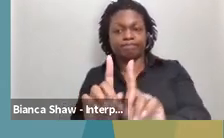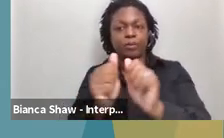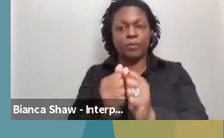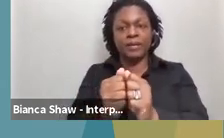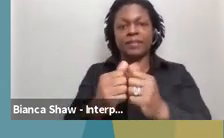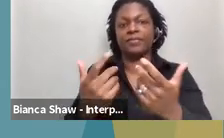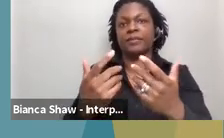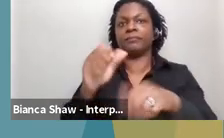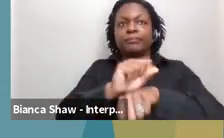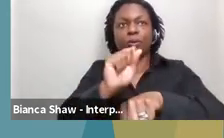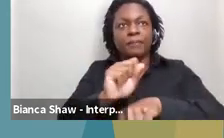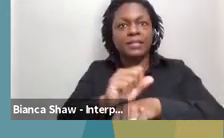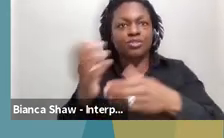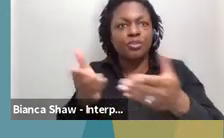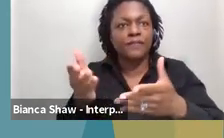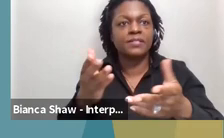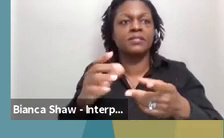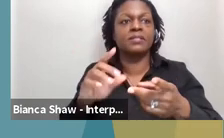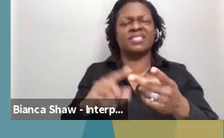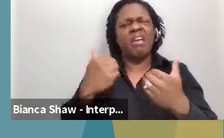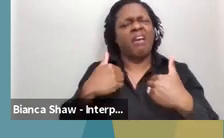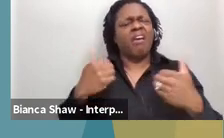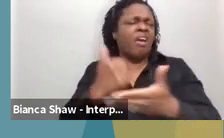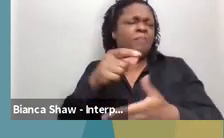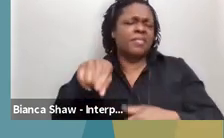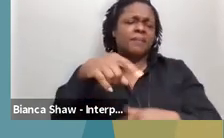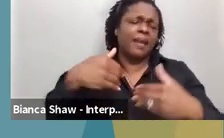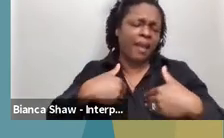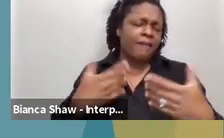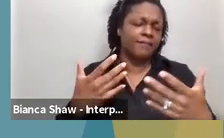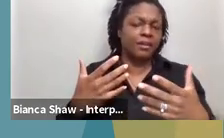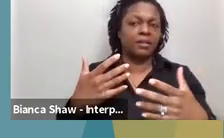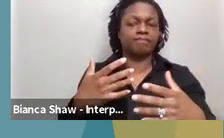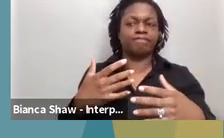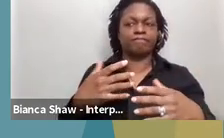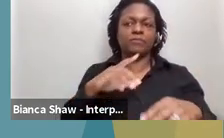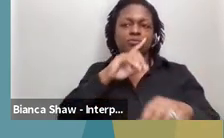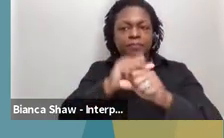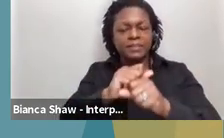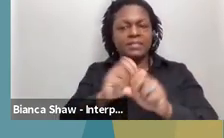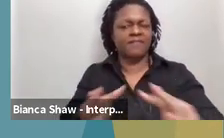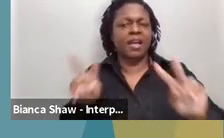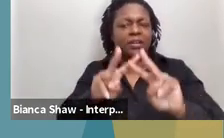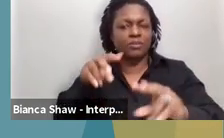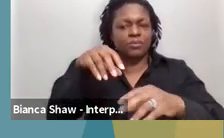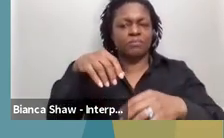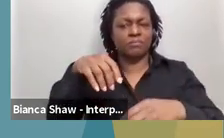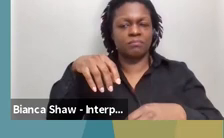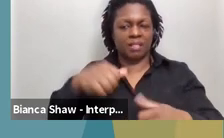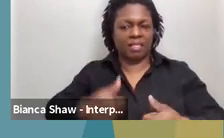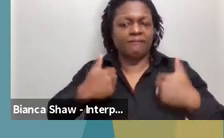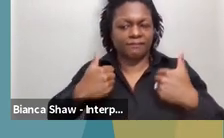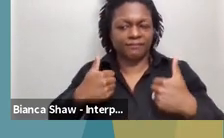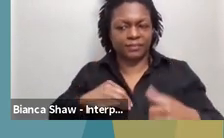employment services and other types of therapy that can really help and focus on folks being independent. And we like to